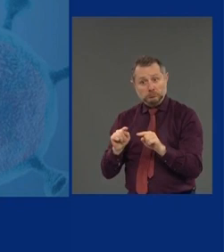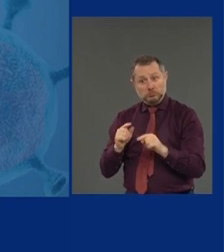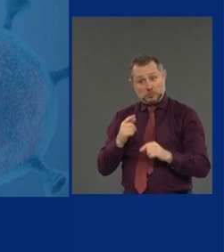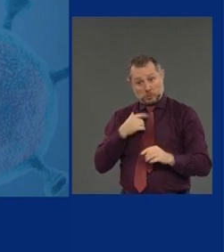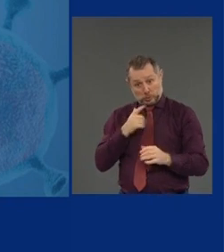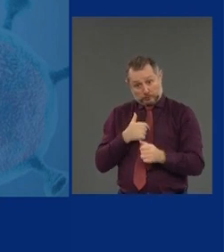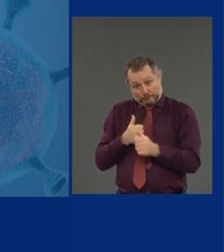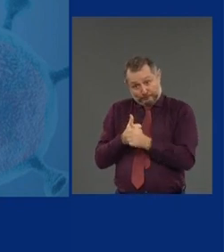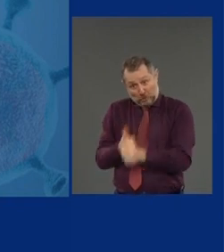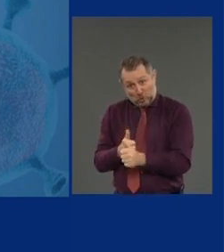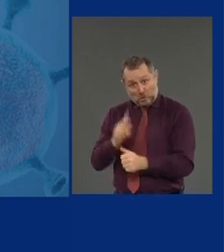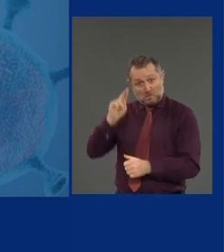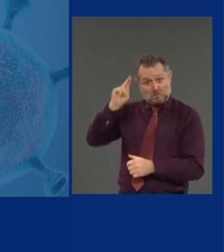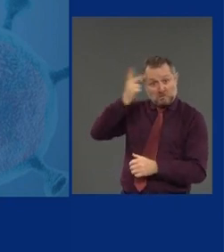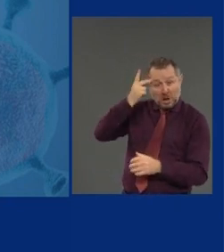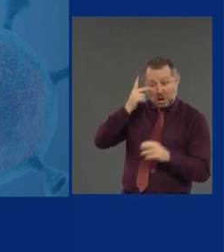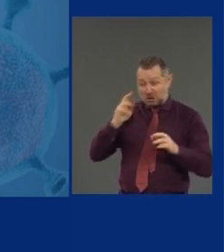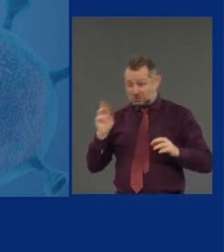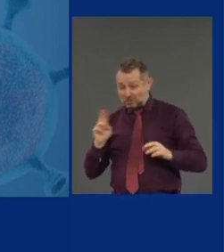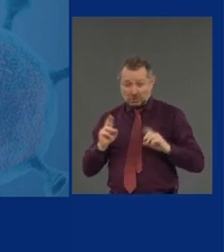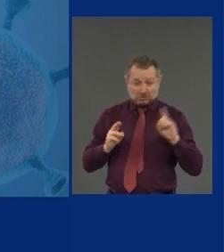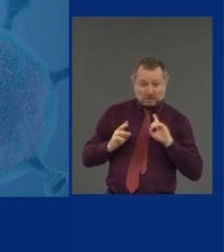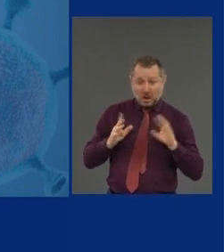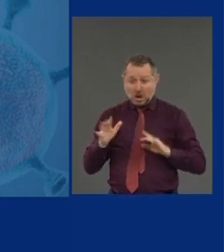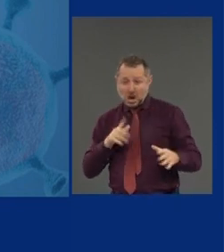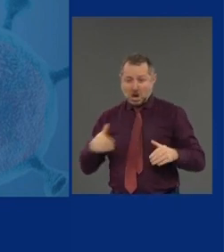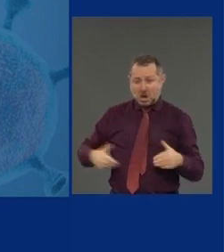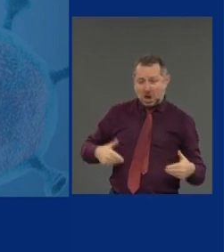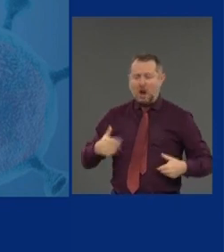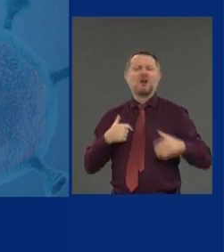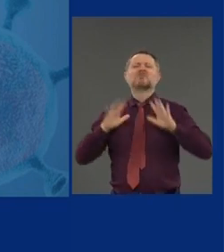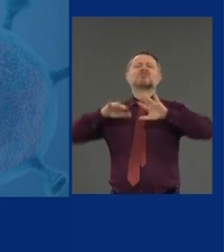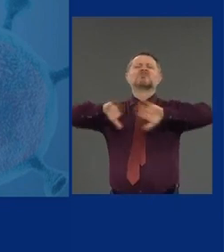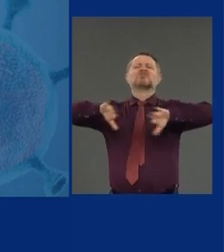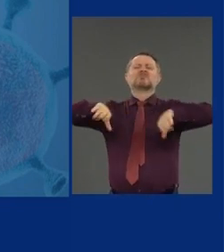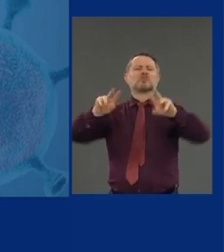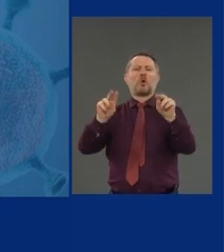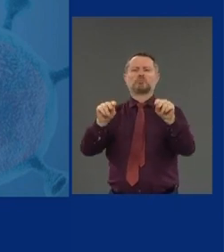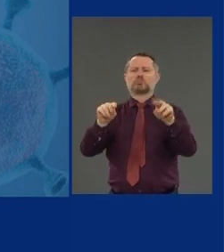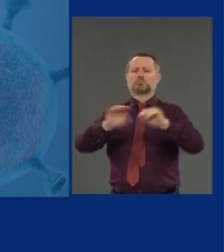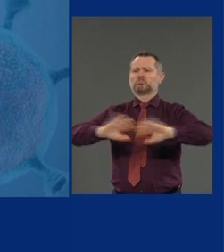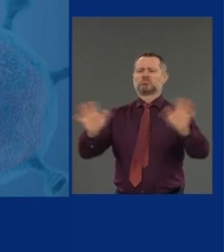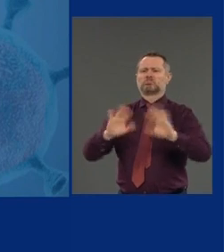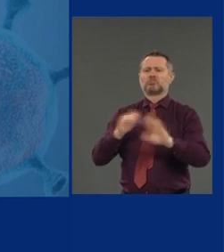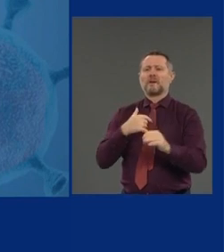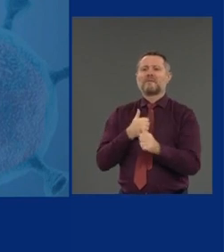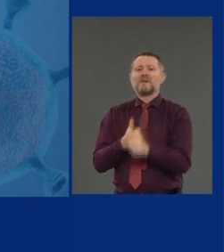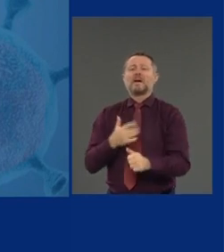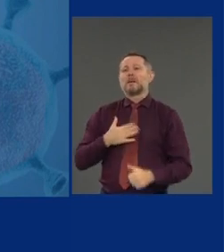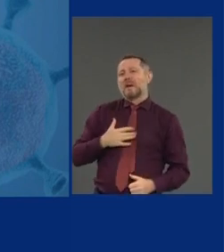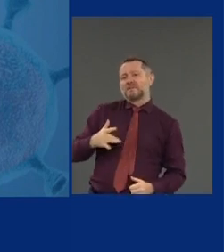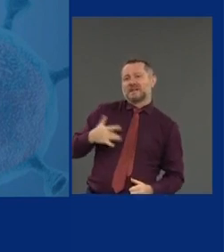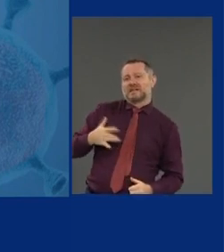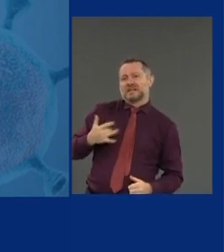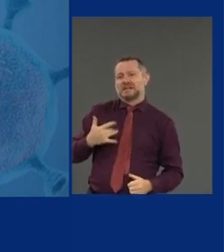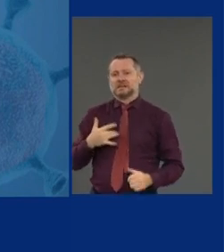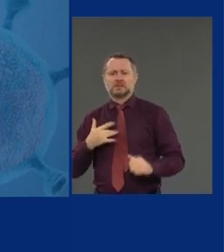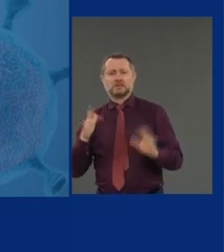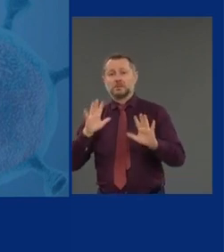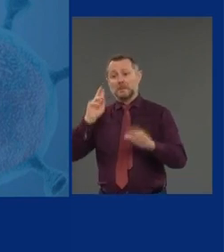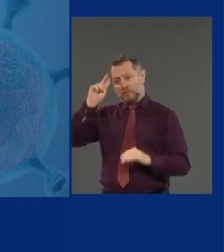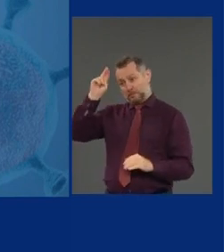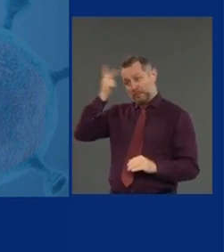We're not doing this by gut instinct. We're not doing this by feel. We're not doing this by political pressure.